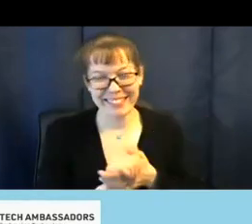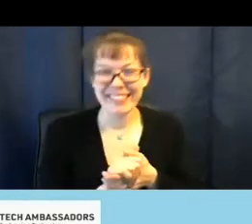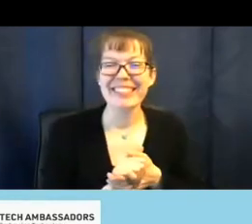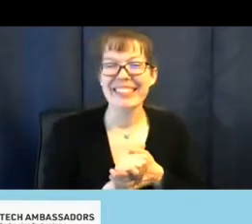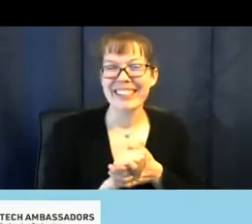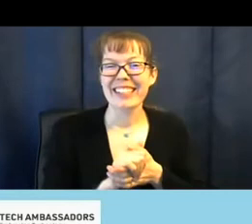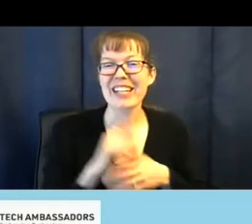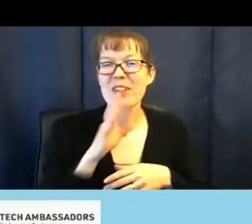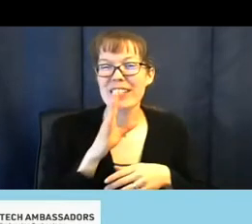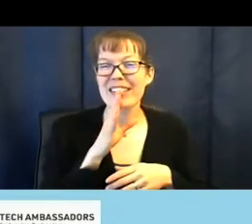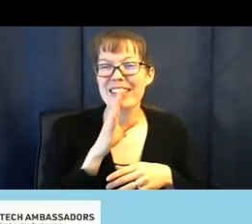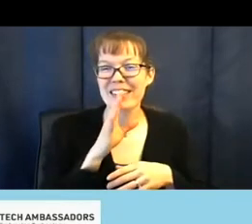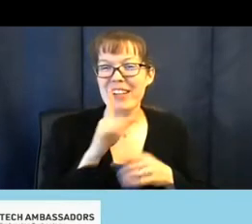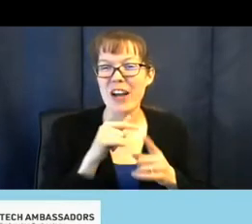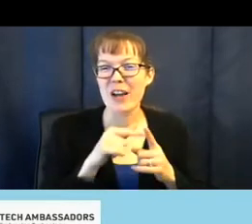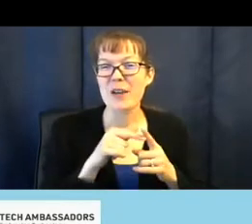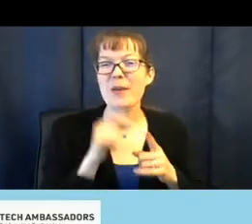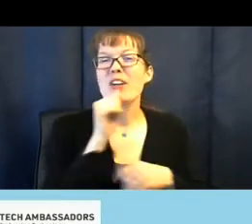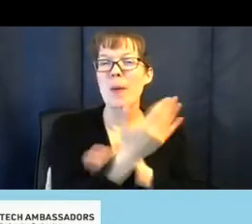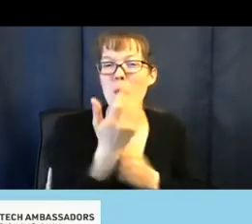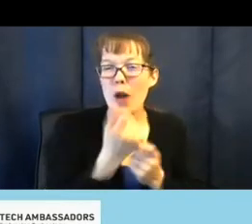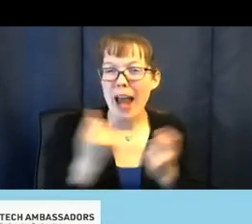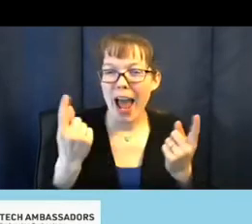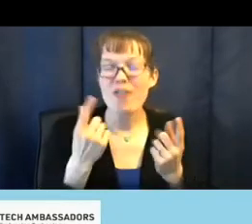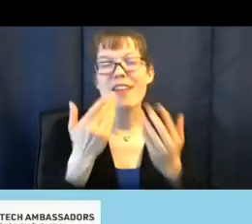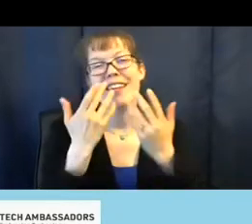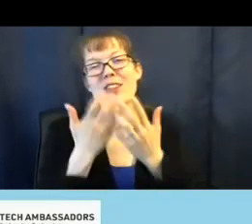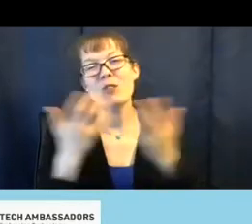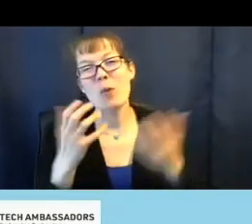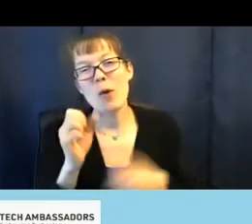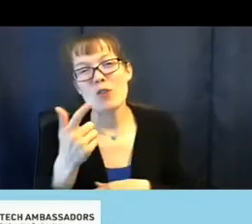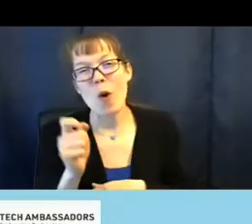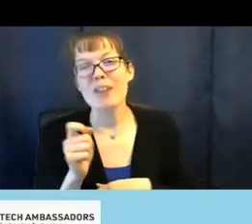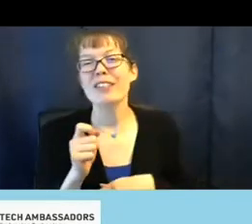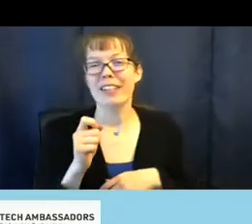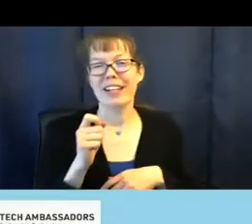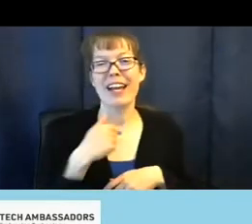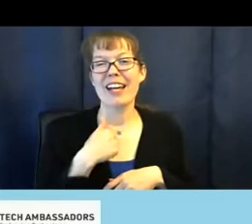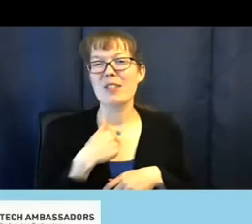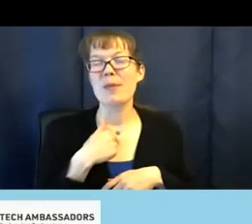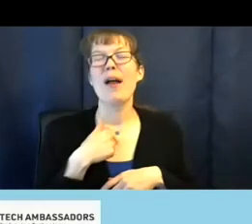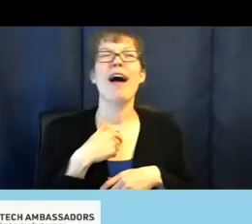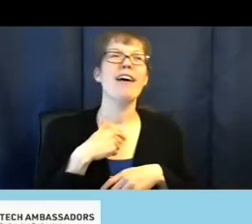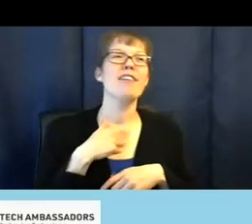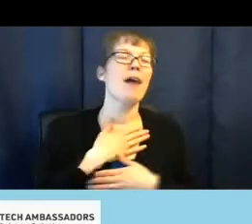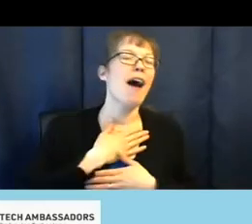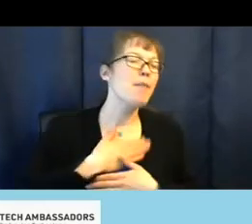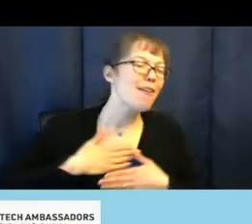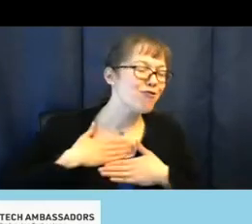Sorry about that. Good morning, everyone. And thank you so much, George. It's just been my absolute pleasure